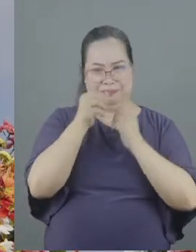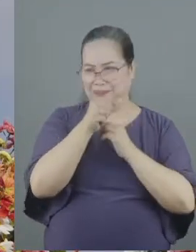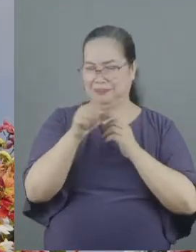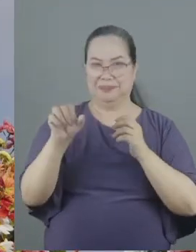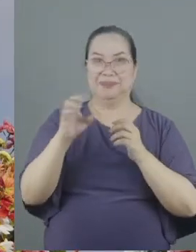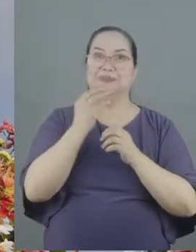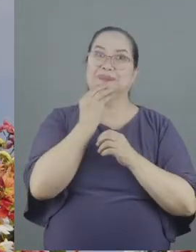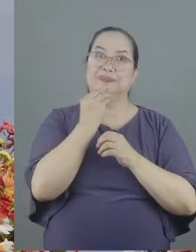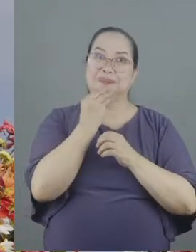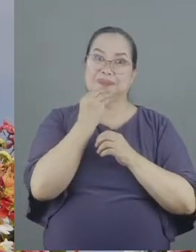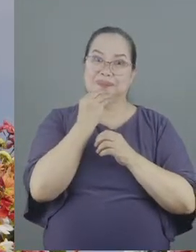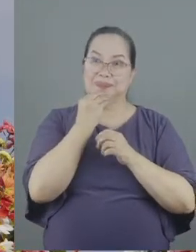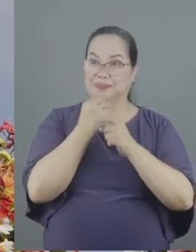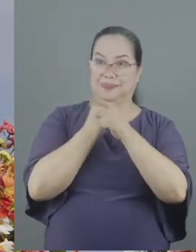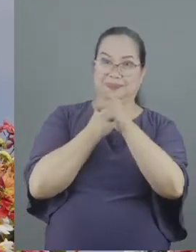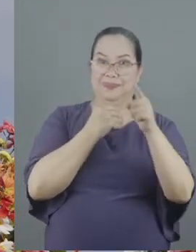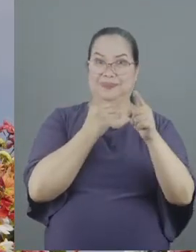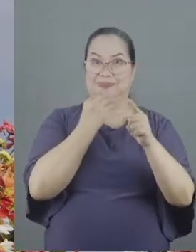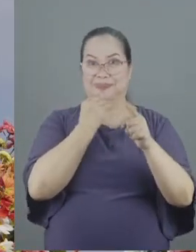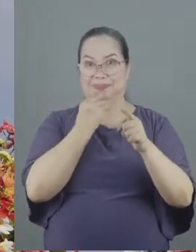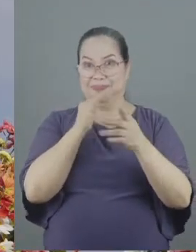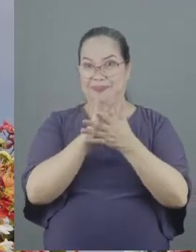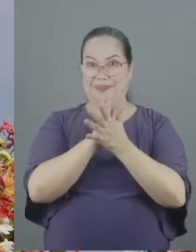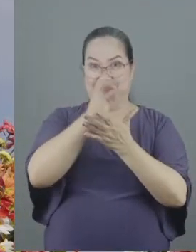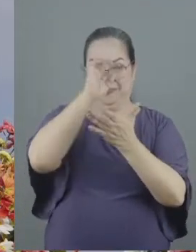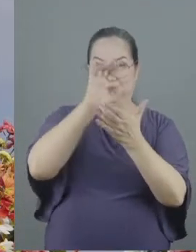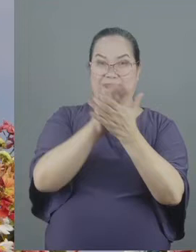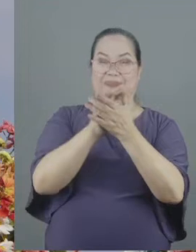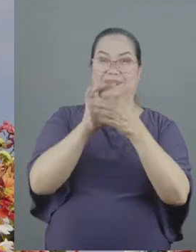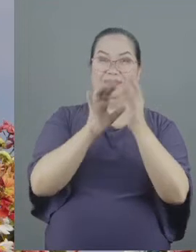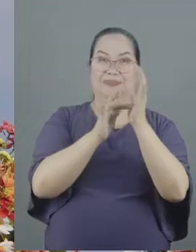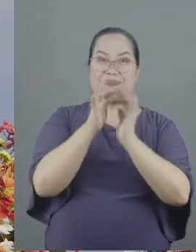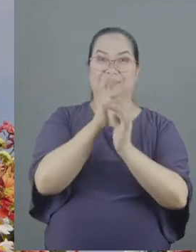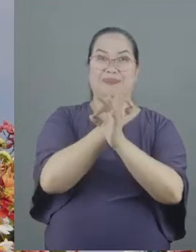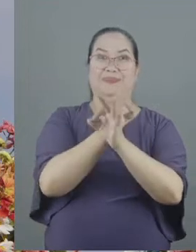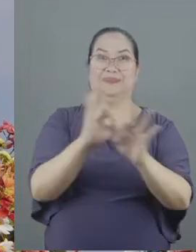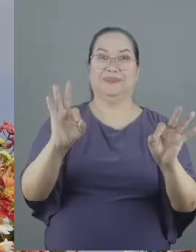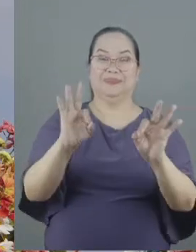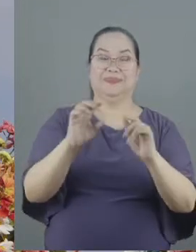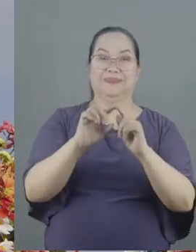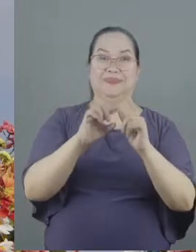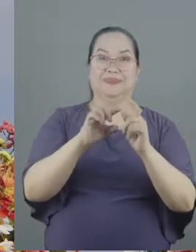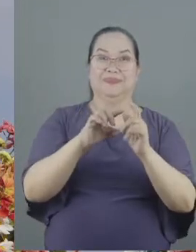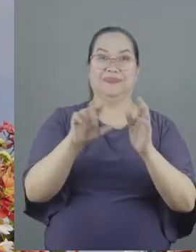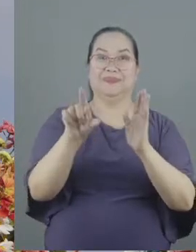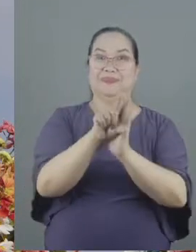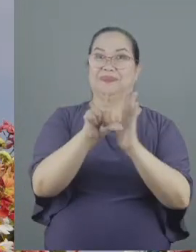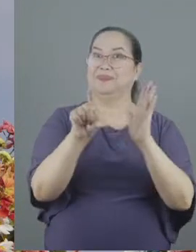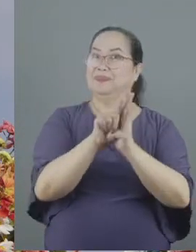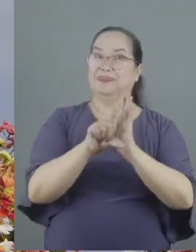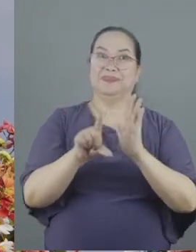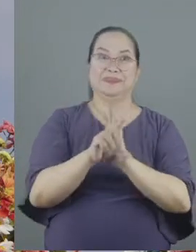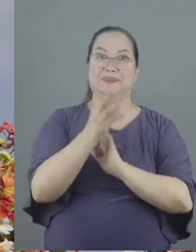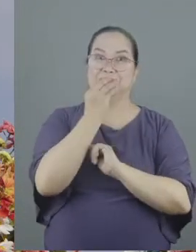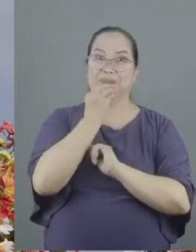Jews those Jews who have become believers in Christ who have been freed from the dietary laws of the Old Testament